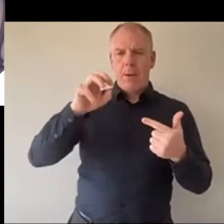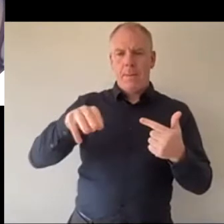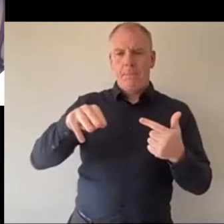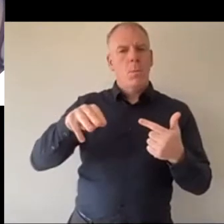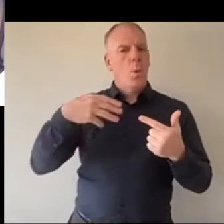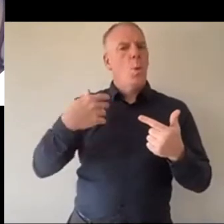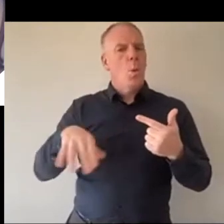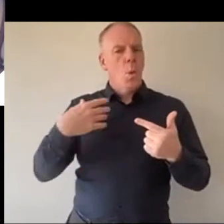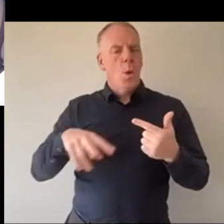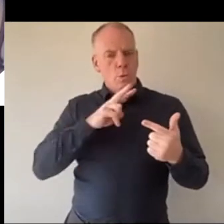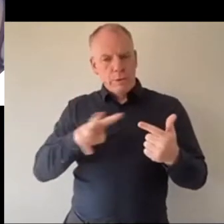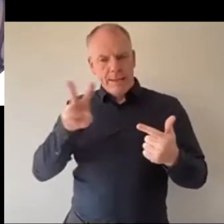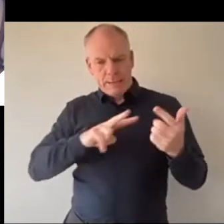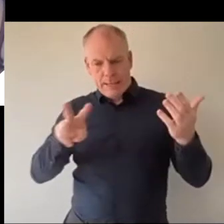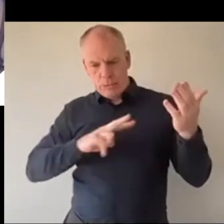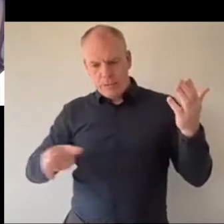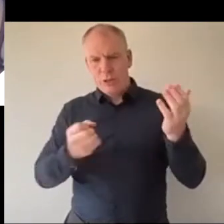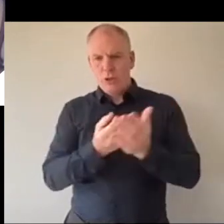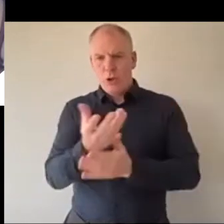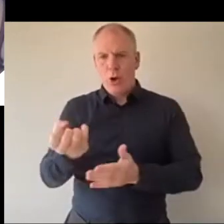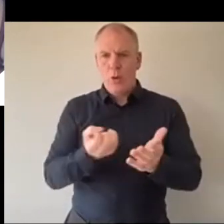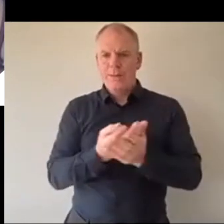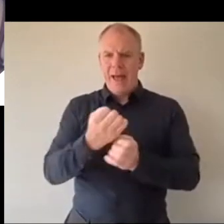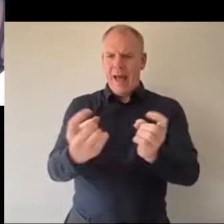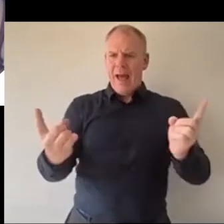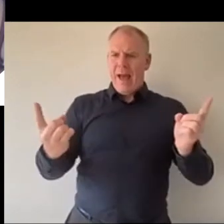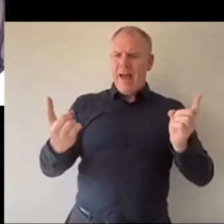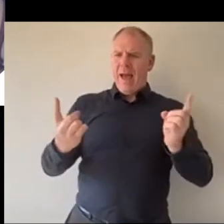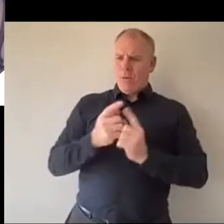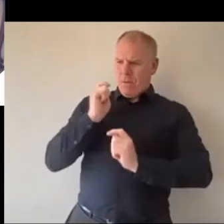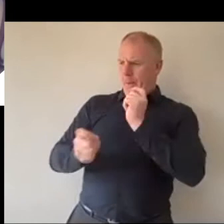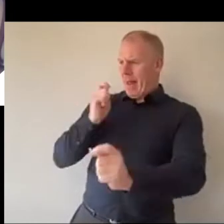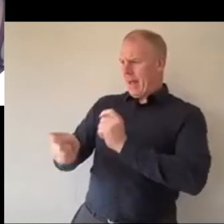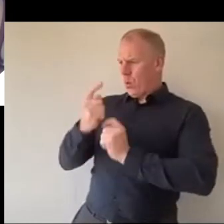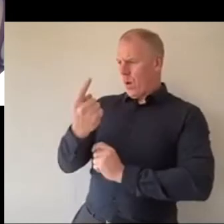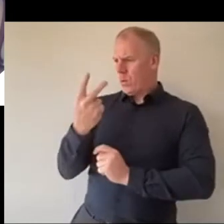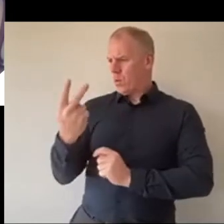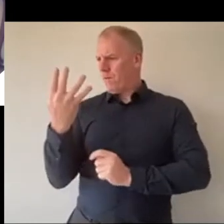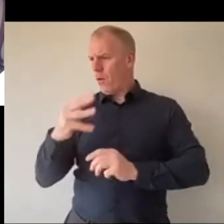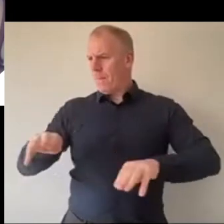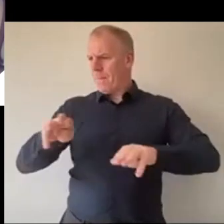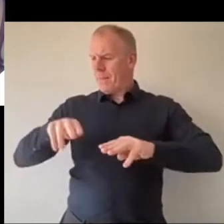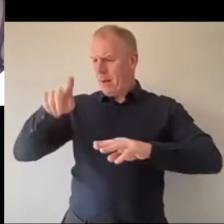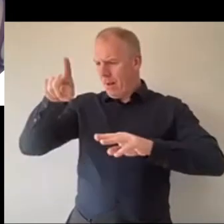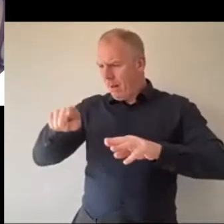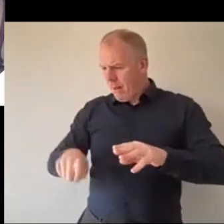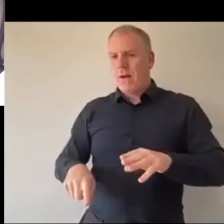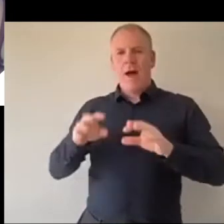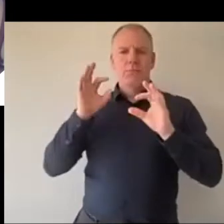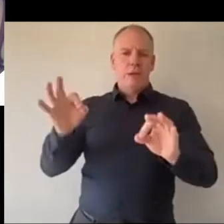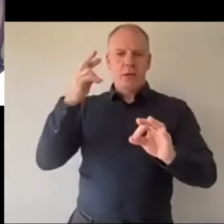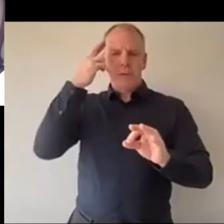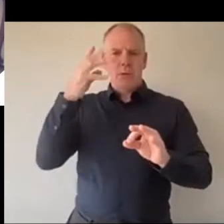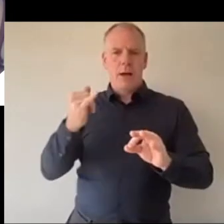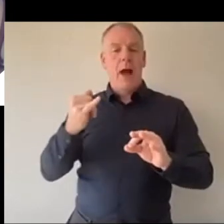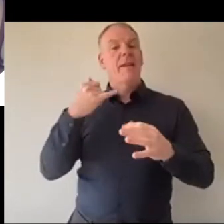amazing contributions. Everyone who got nominated got nominated for a great reason. And the five